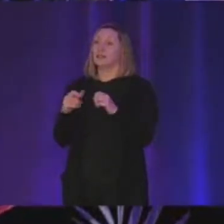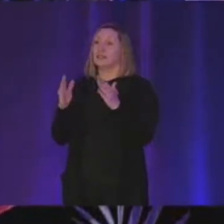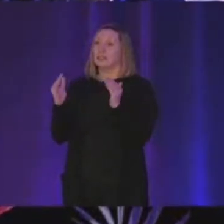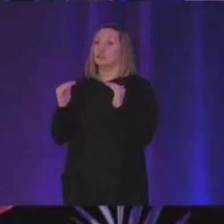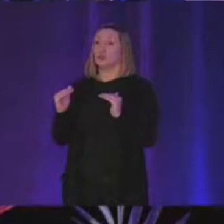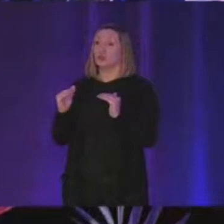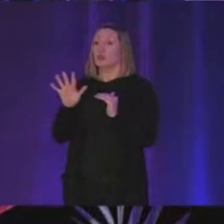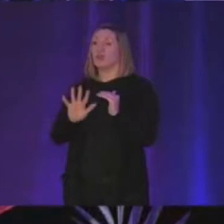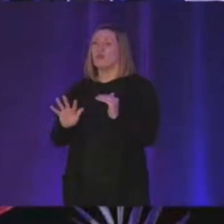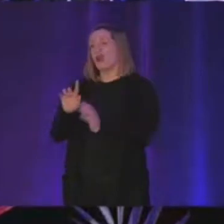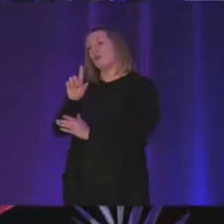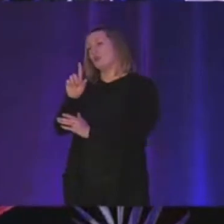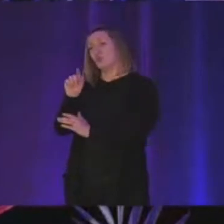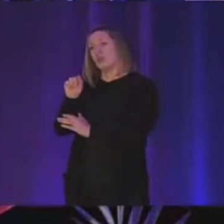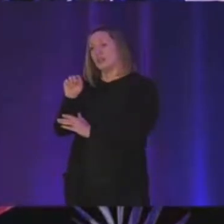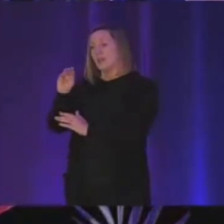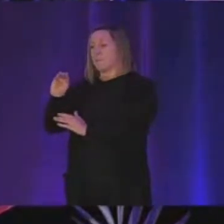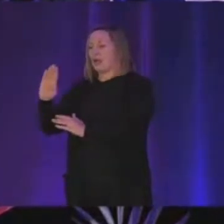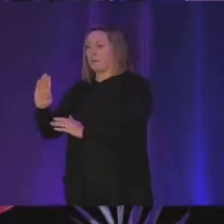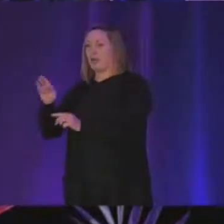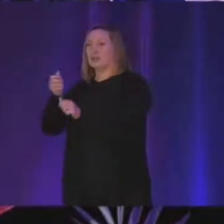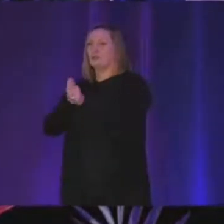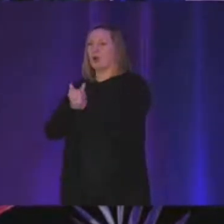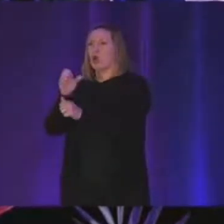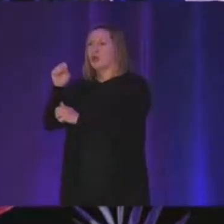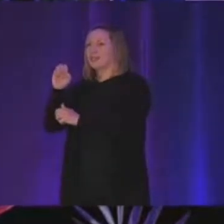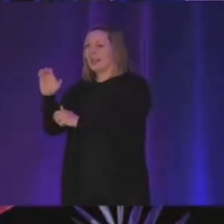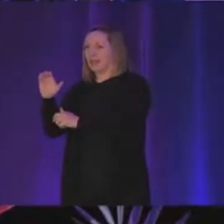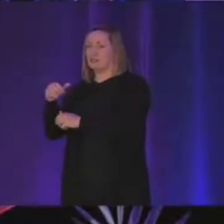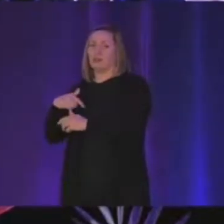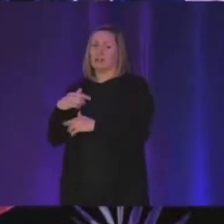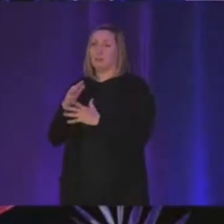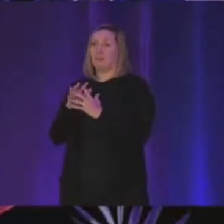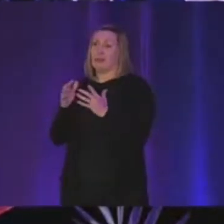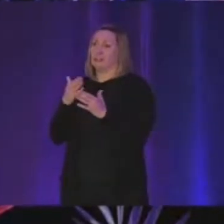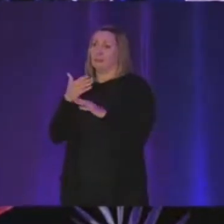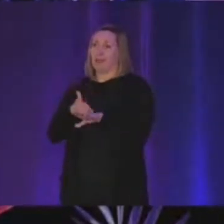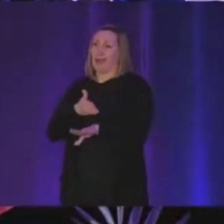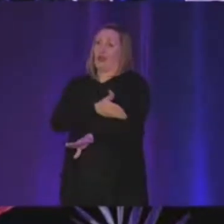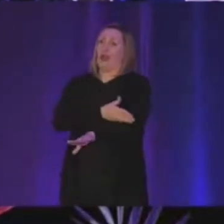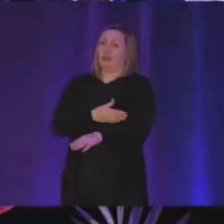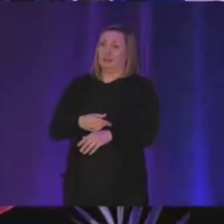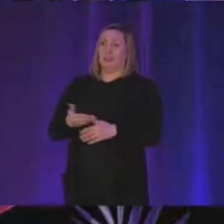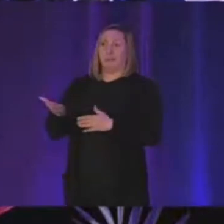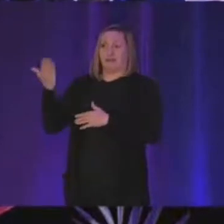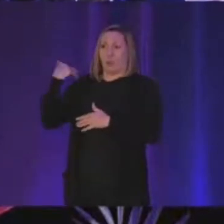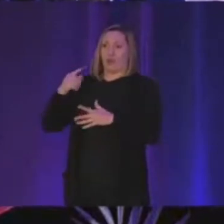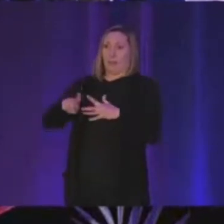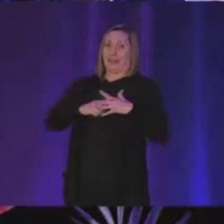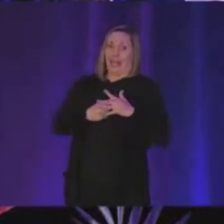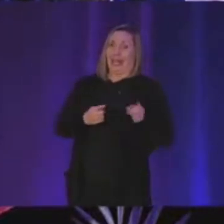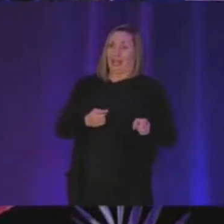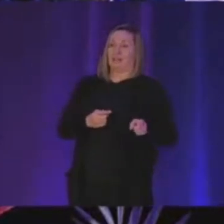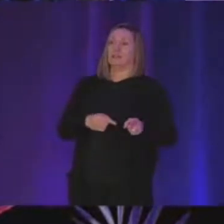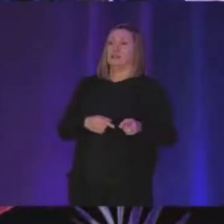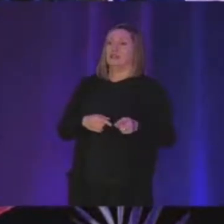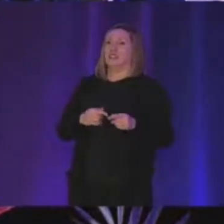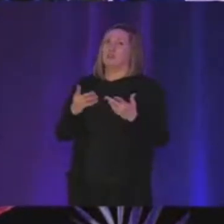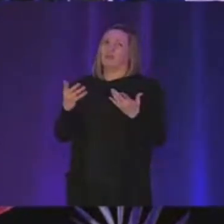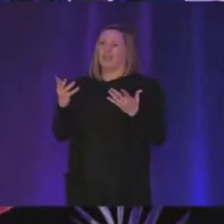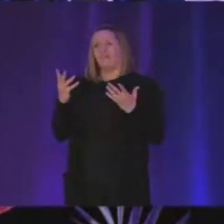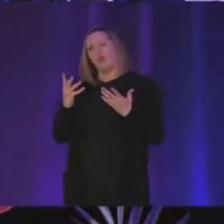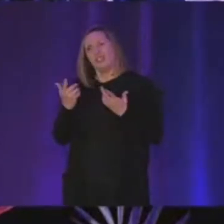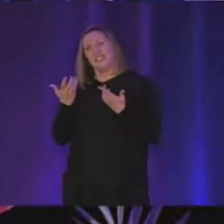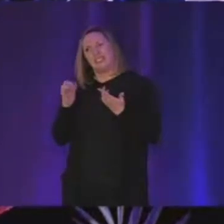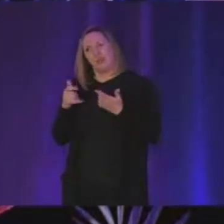uh around 20 megabytes per second so this is much better than like the 200 megabytes per second at the beginning but unfortunately like it's still